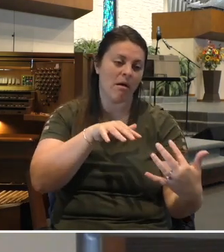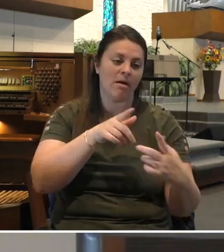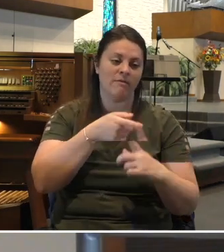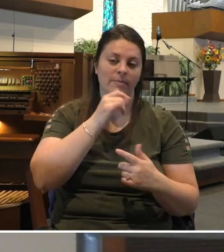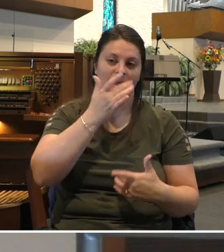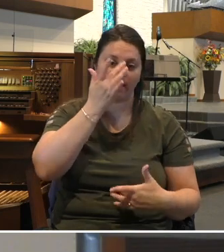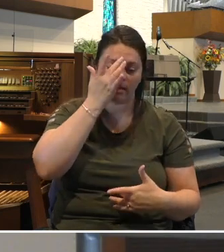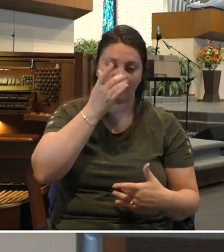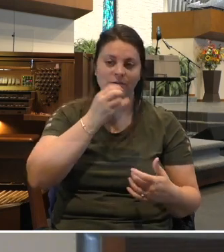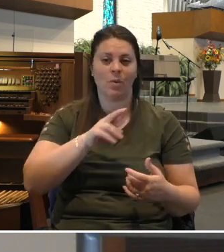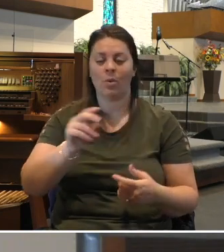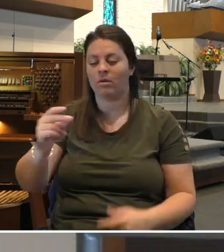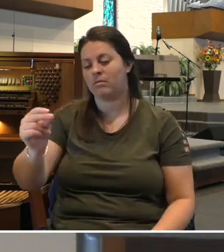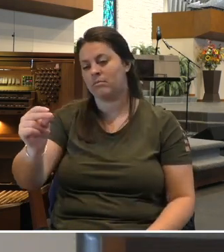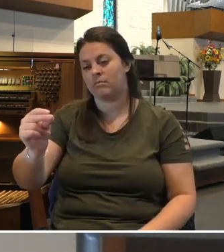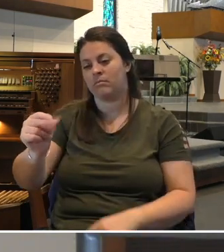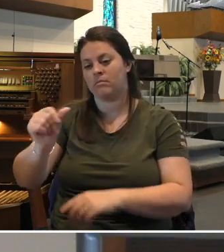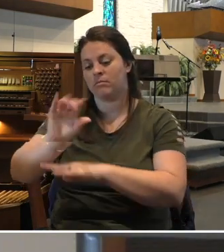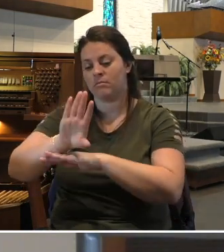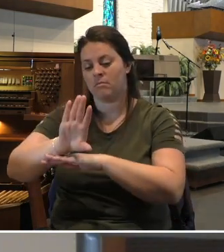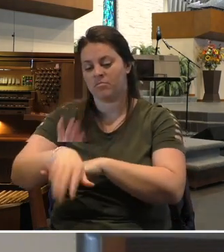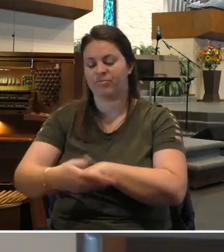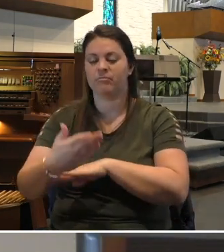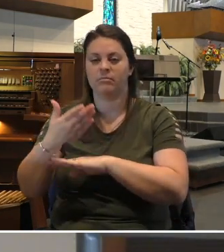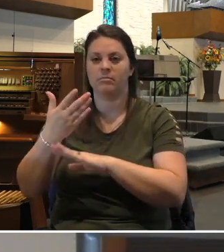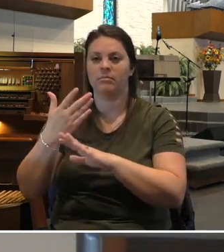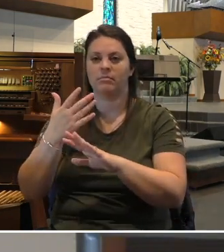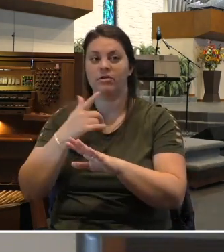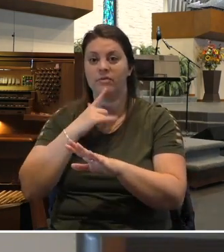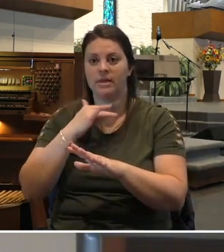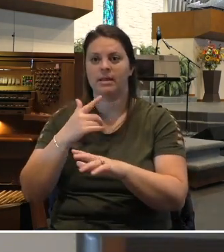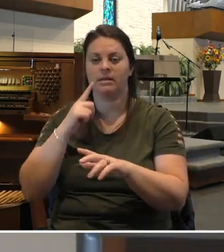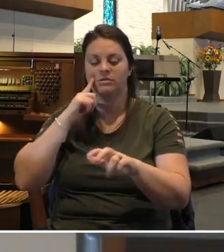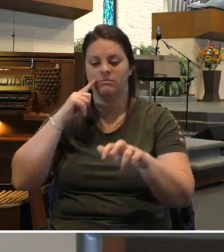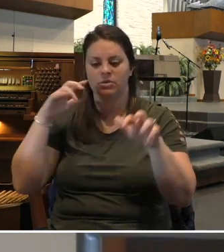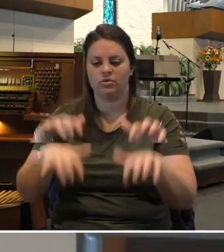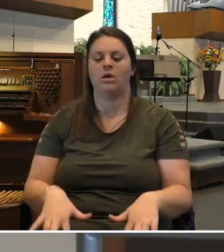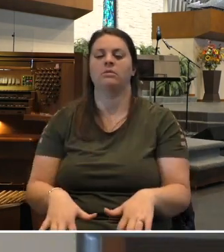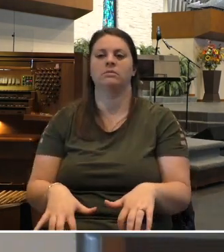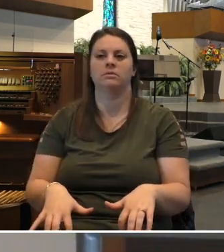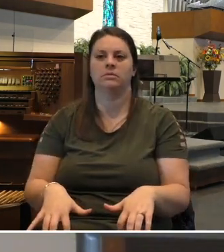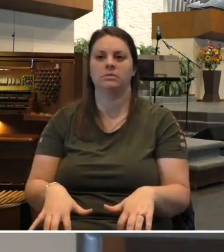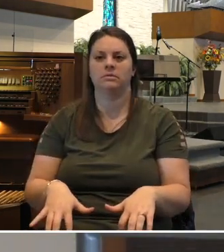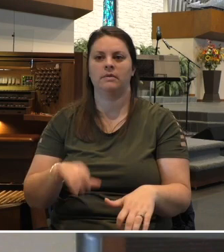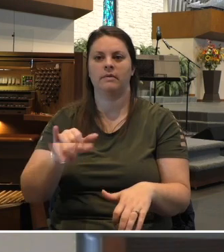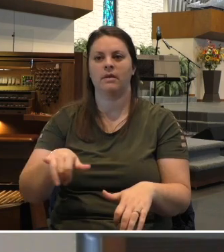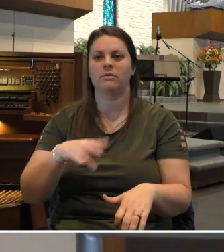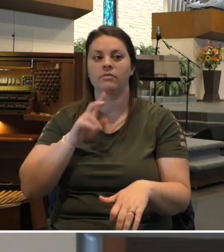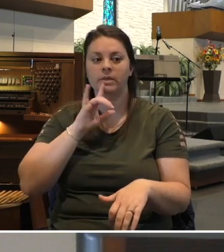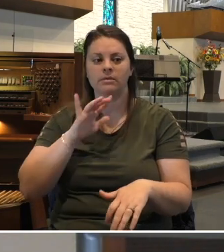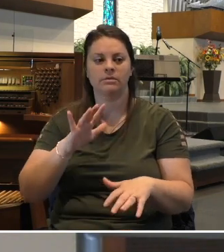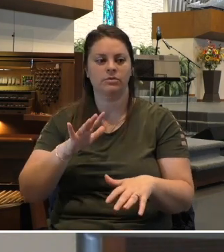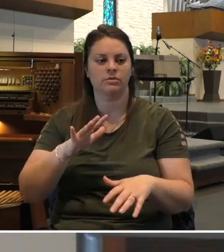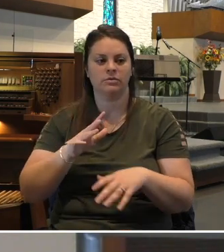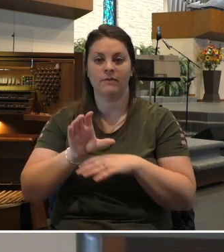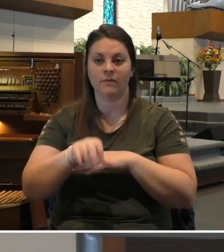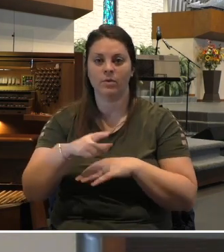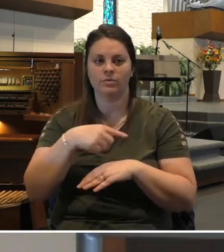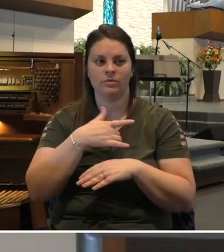paralyzing. And throughout the ministry that I have been able to participate in,